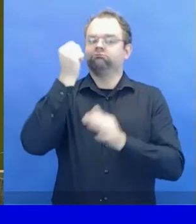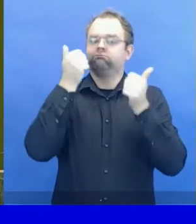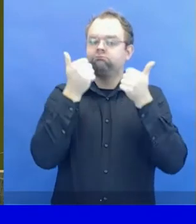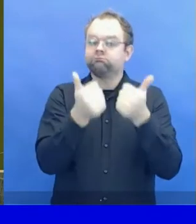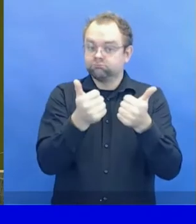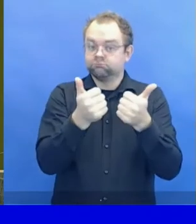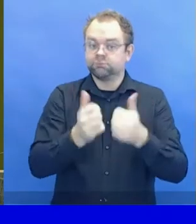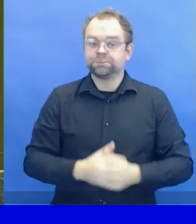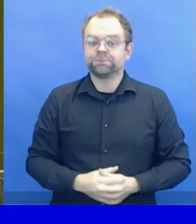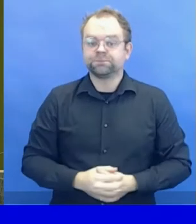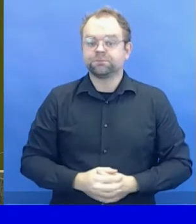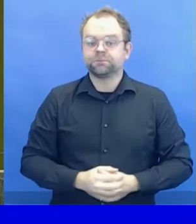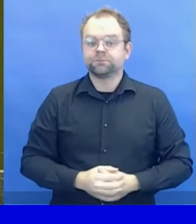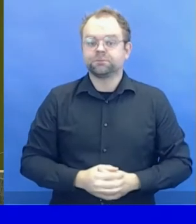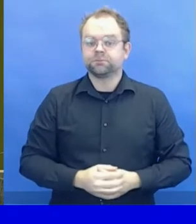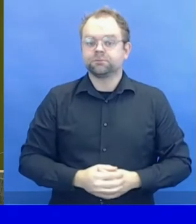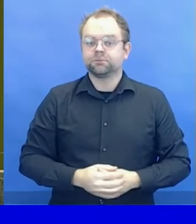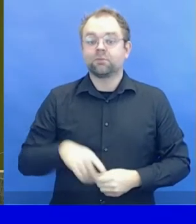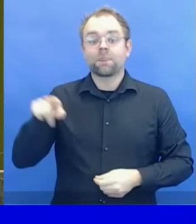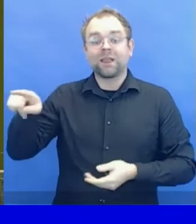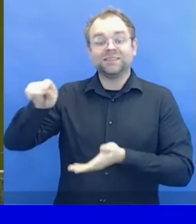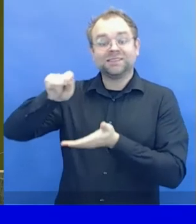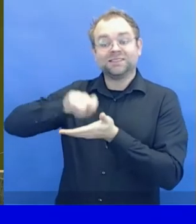appear on the ballot papers.